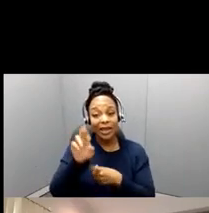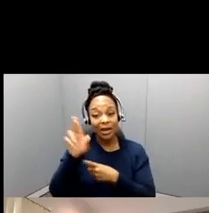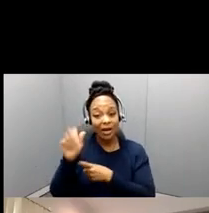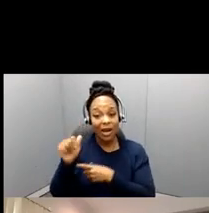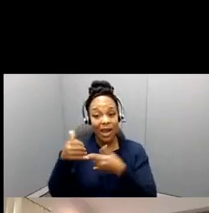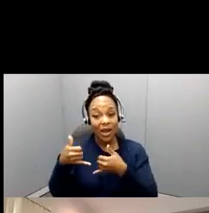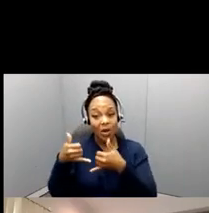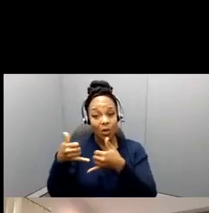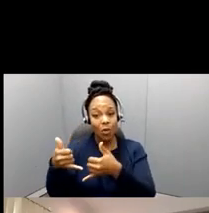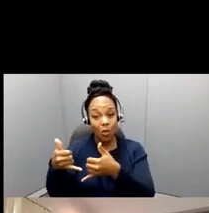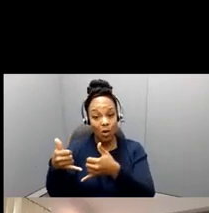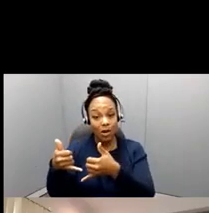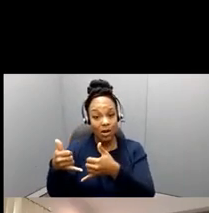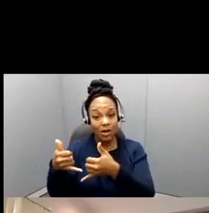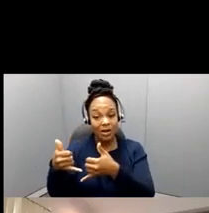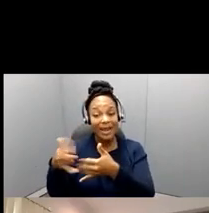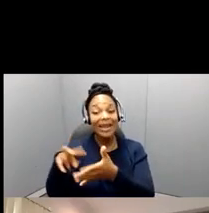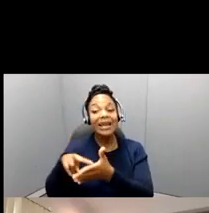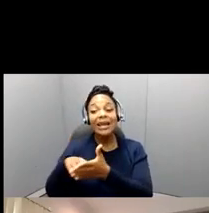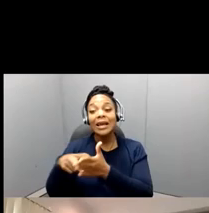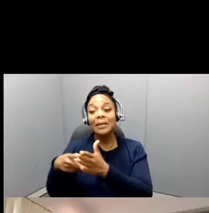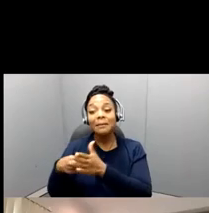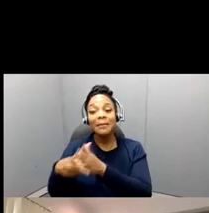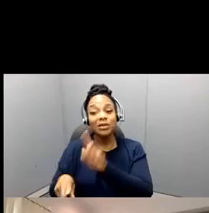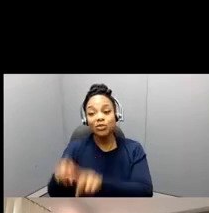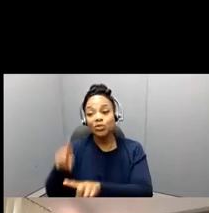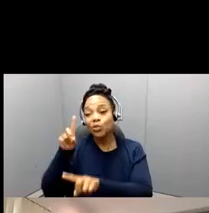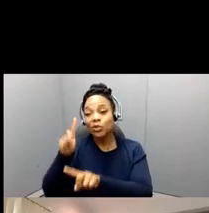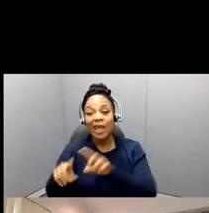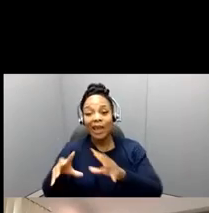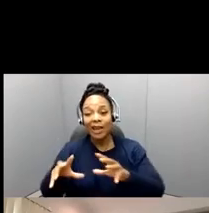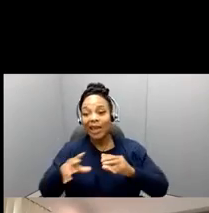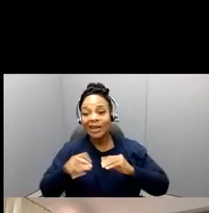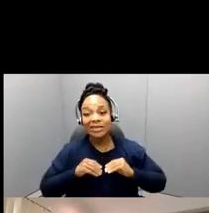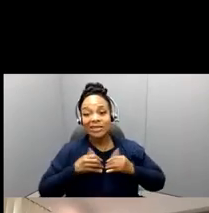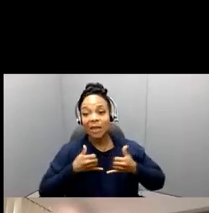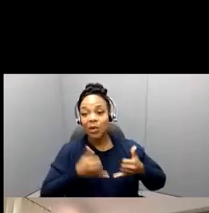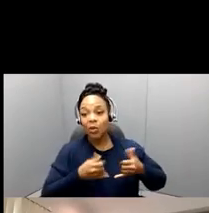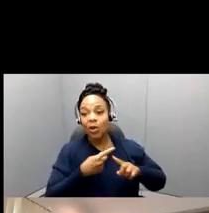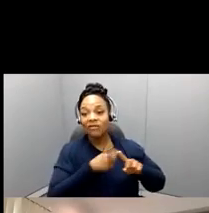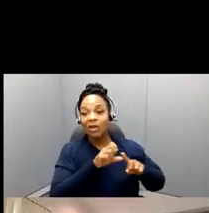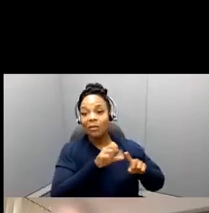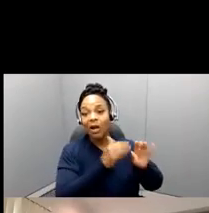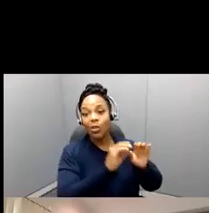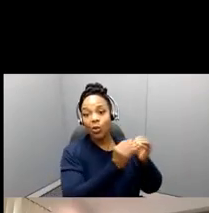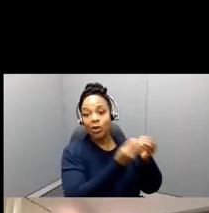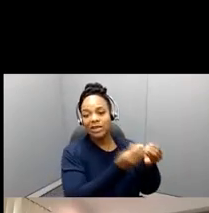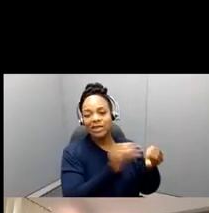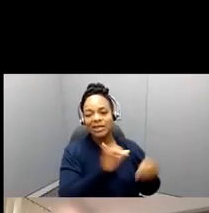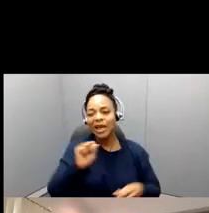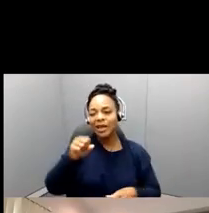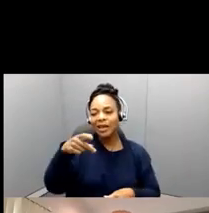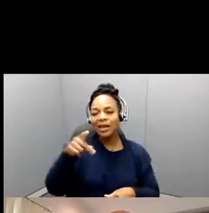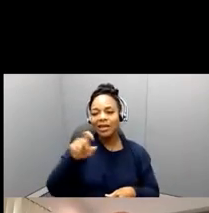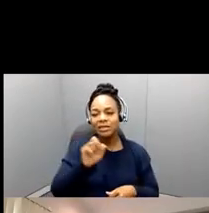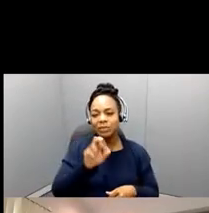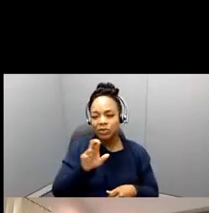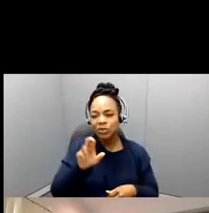our award and something else, like from one of the other organizations, like Spencer or Ford, or some of the, uh,